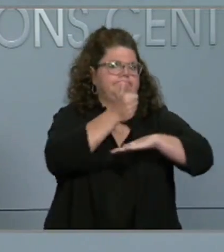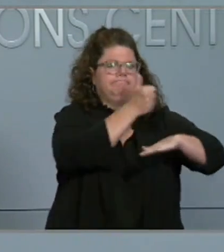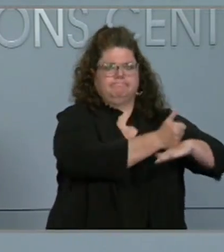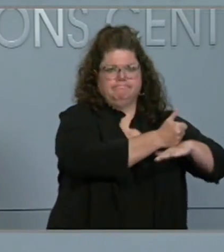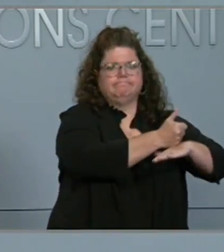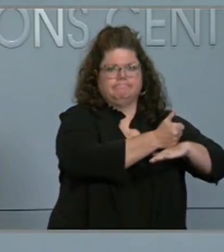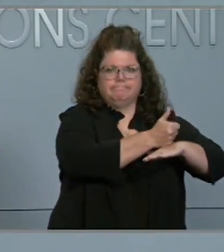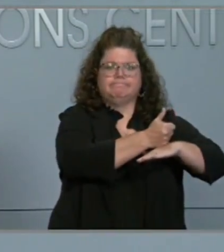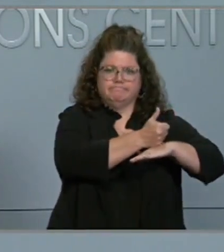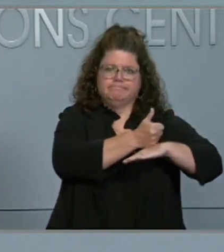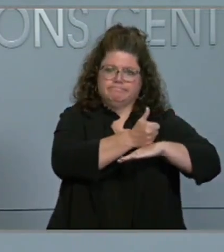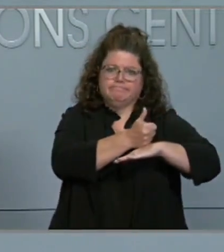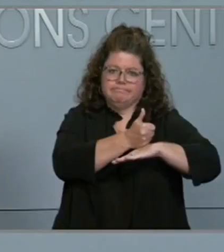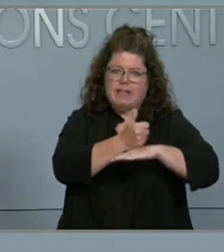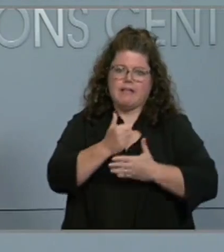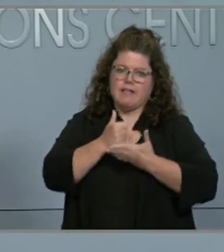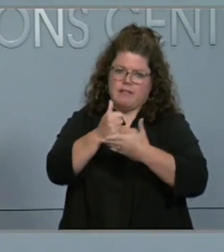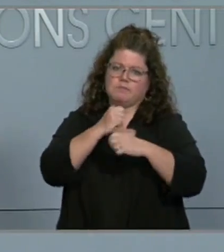keep people safe.